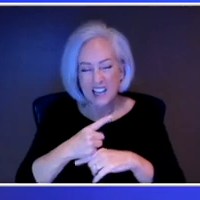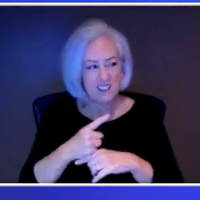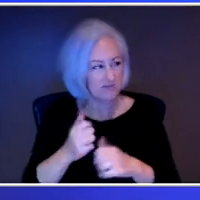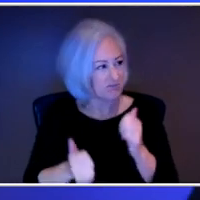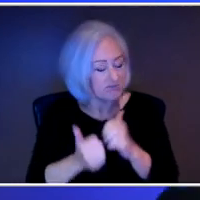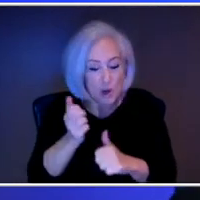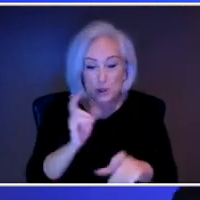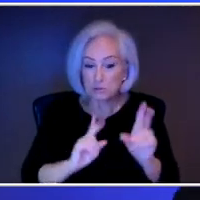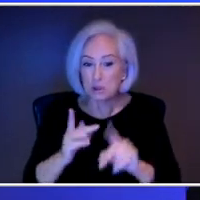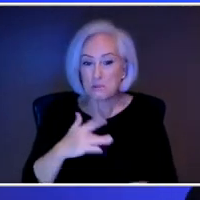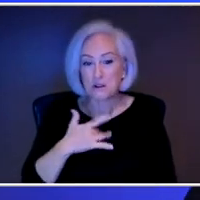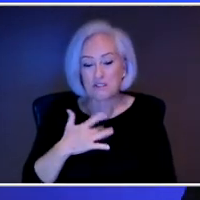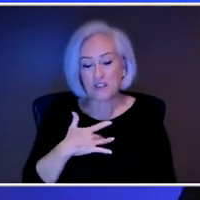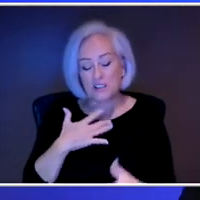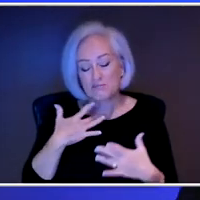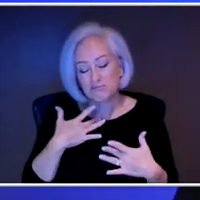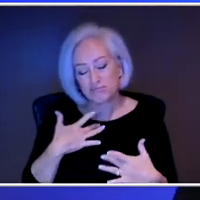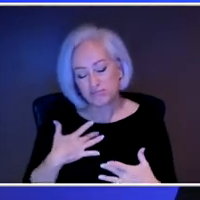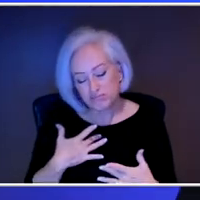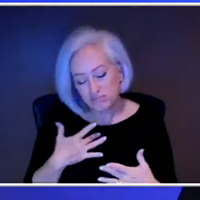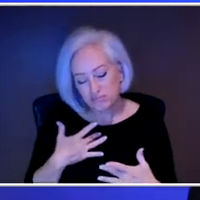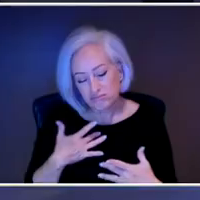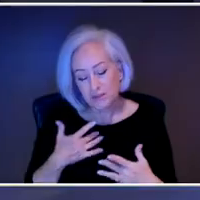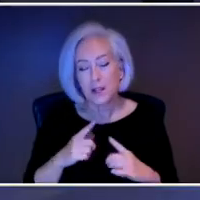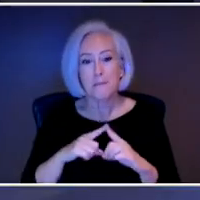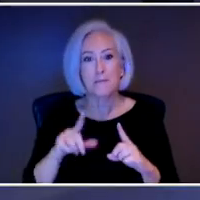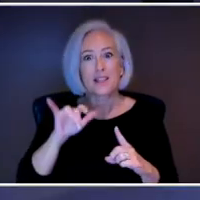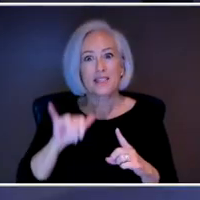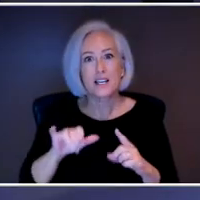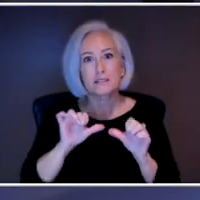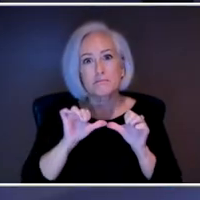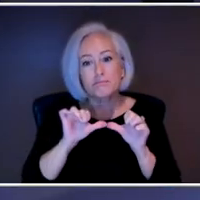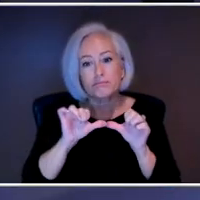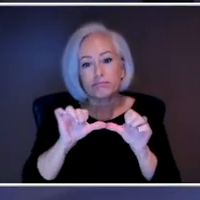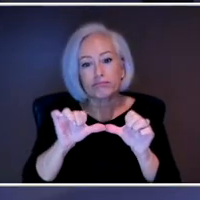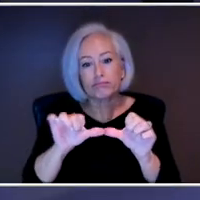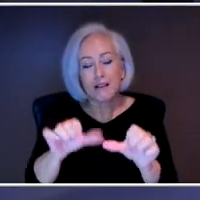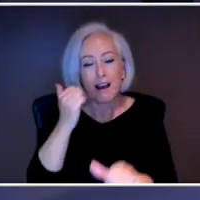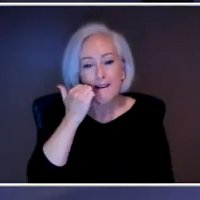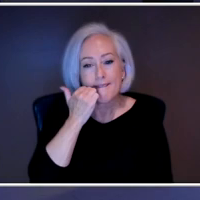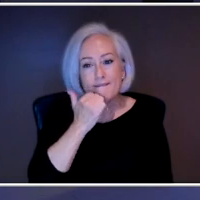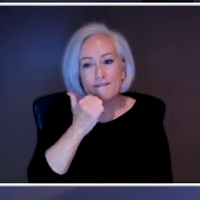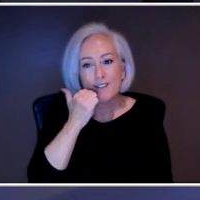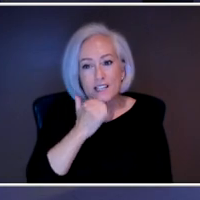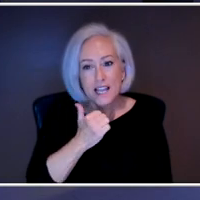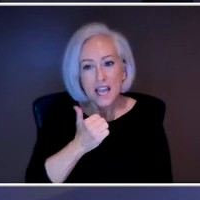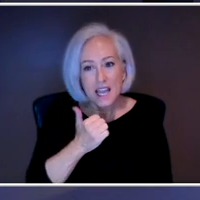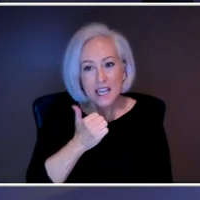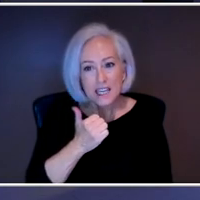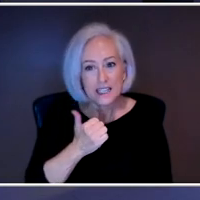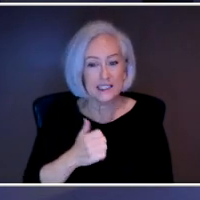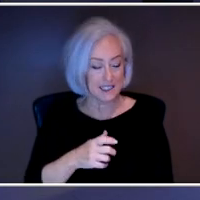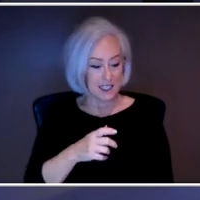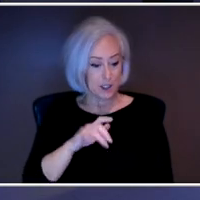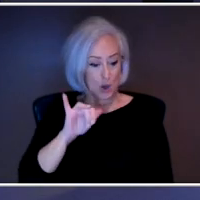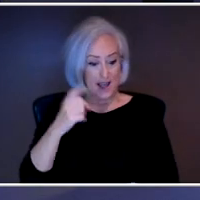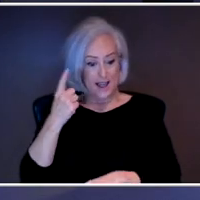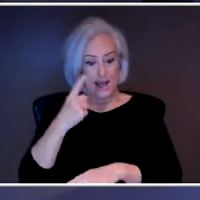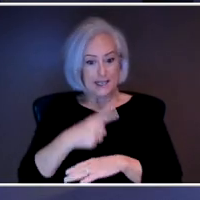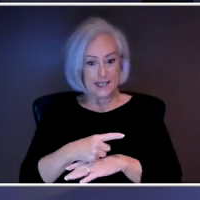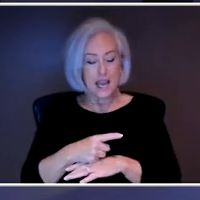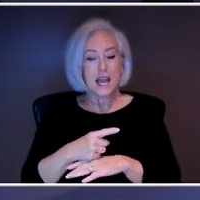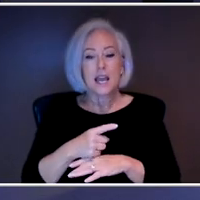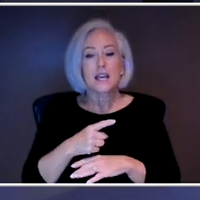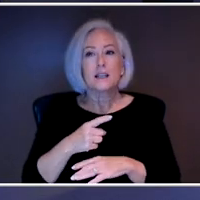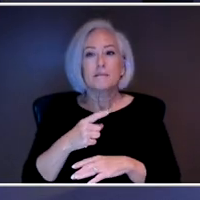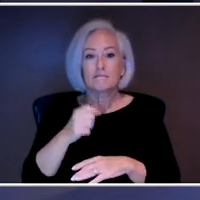This is more, it goes throughout. Right. And you recognize you don't like the feeling versus kind of succumbing to the feeling of, you know, kind of